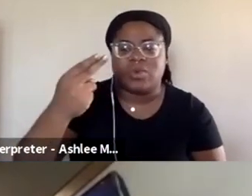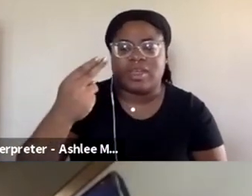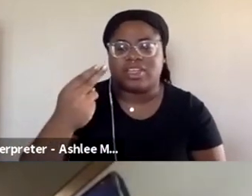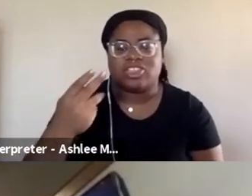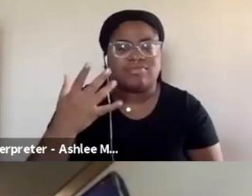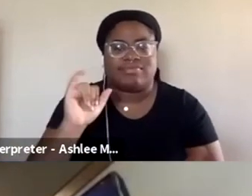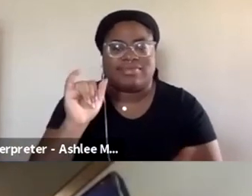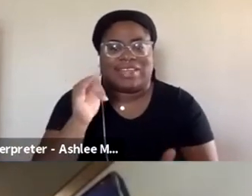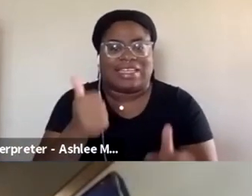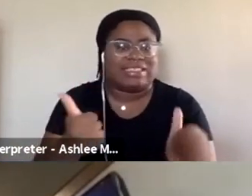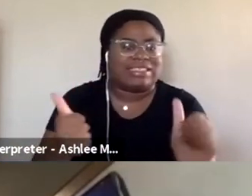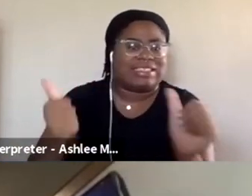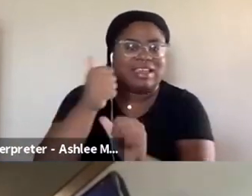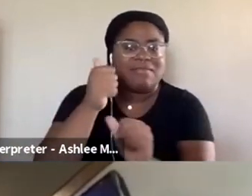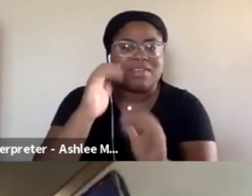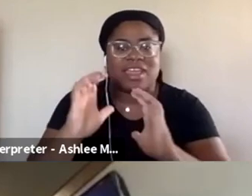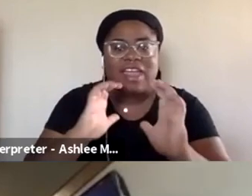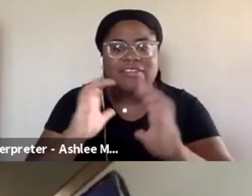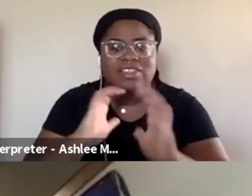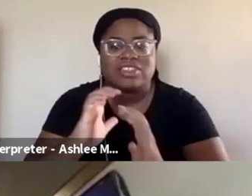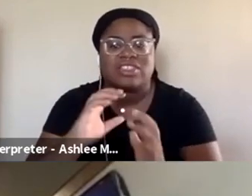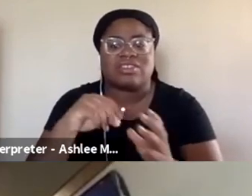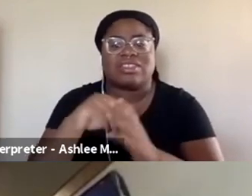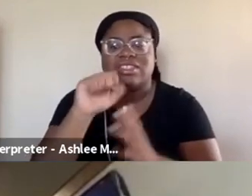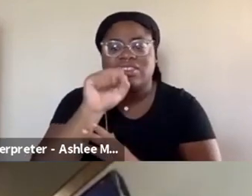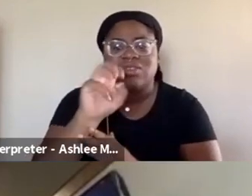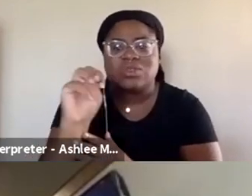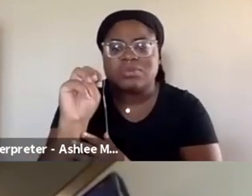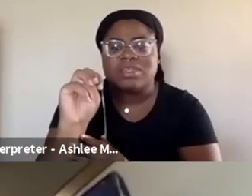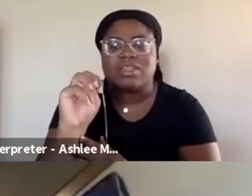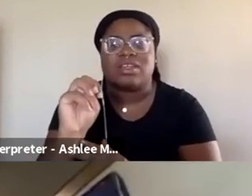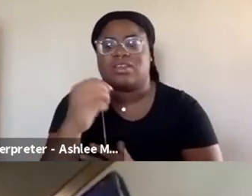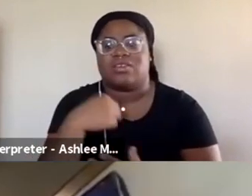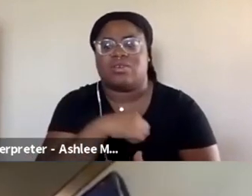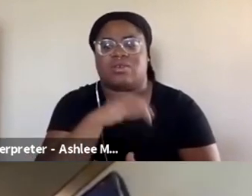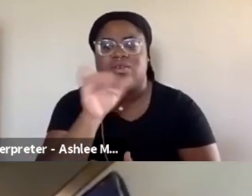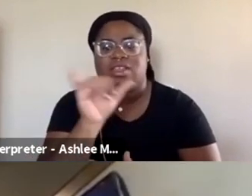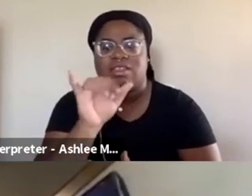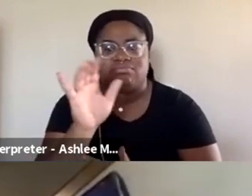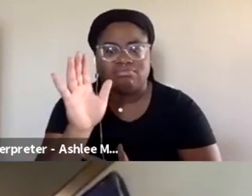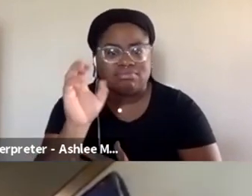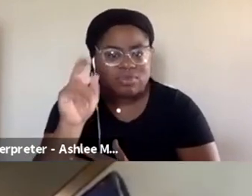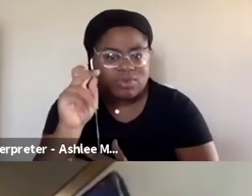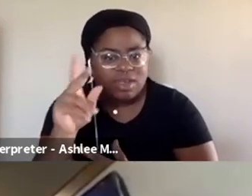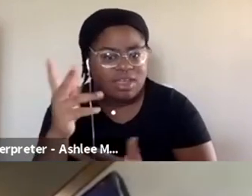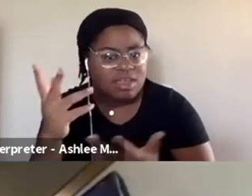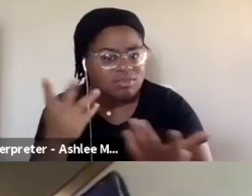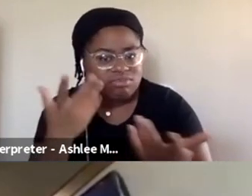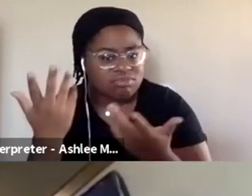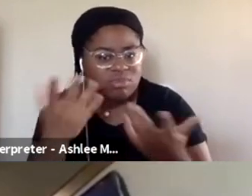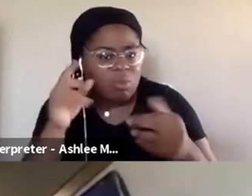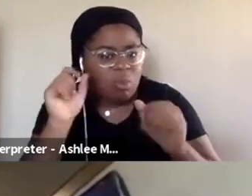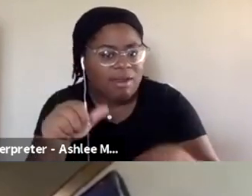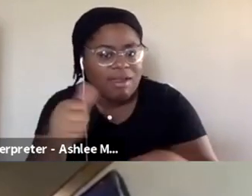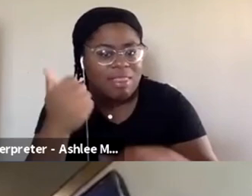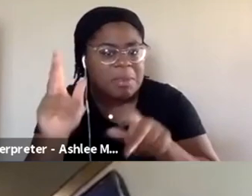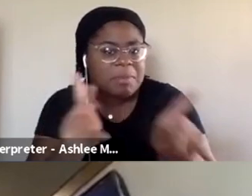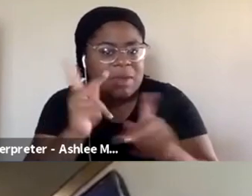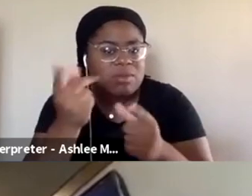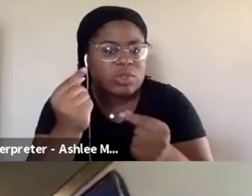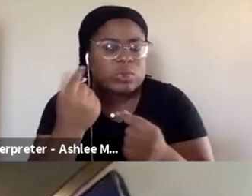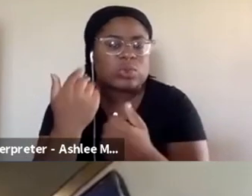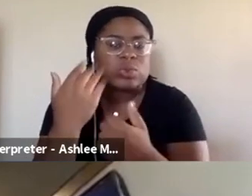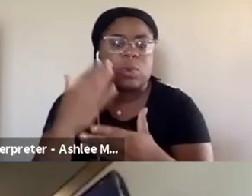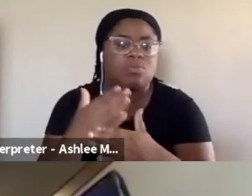dominating, like, you know, like conversations, like on social media right now, you know, we're like, okay, Hey, stakeholders in this space, like what can folks do? How can we protect